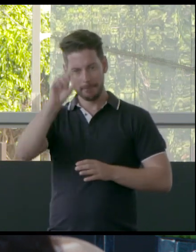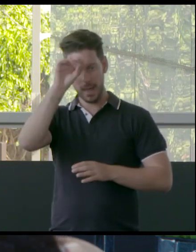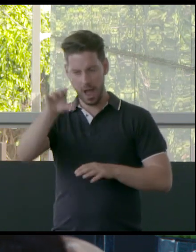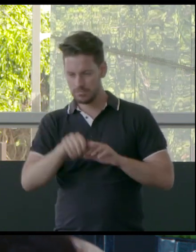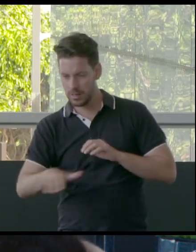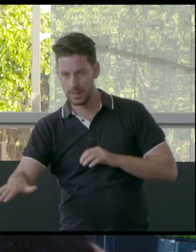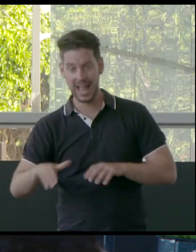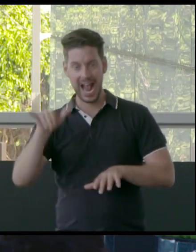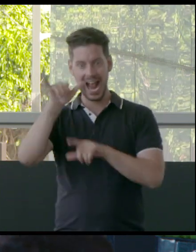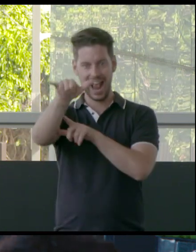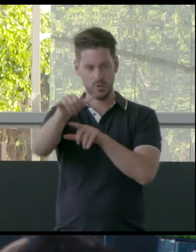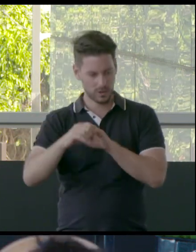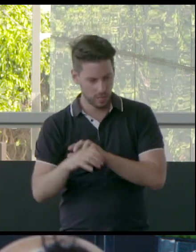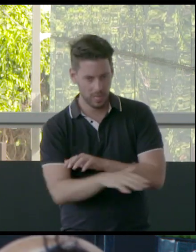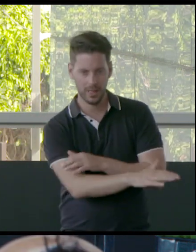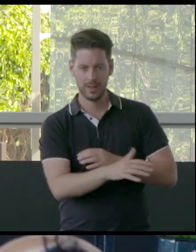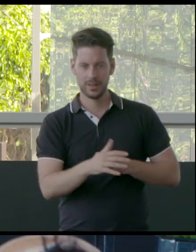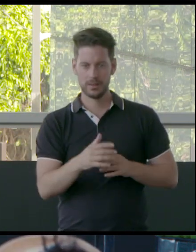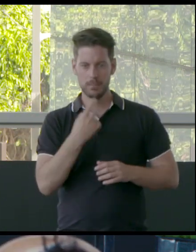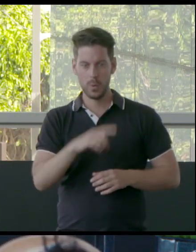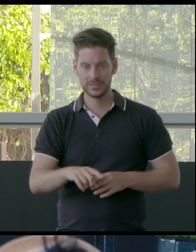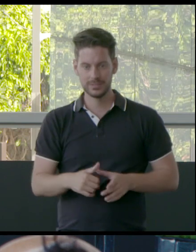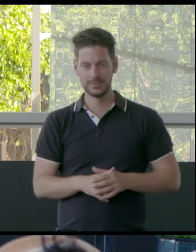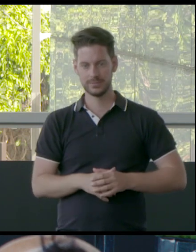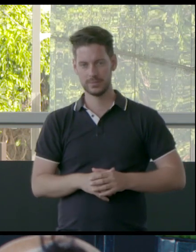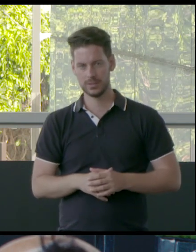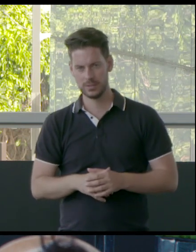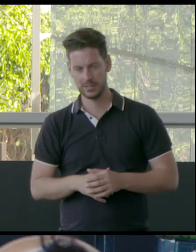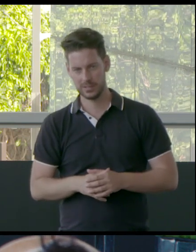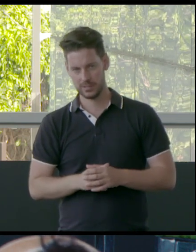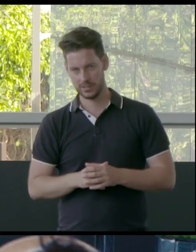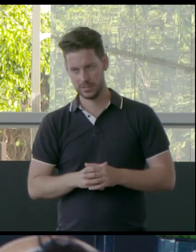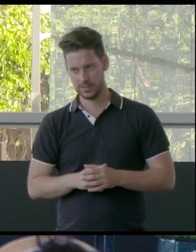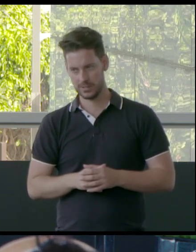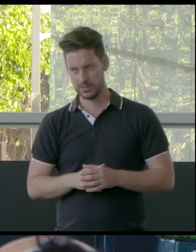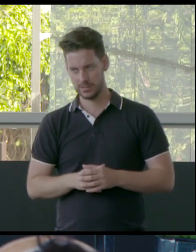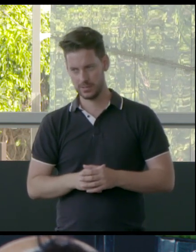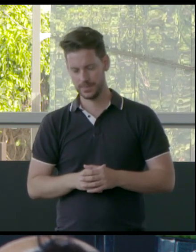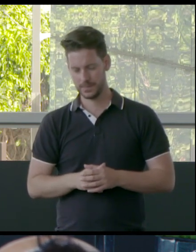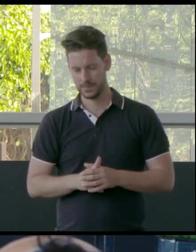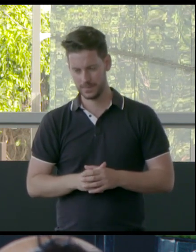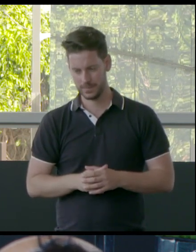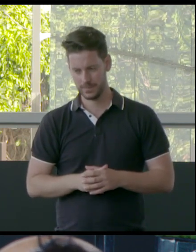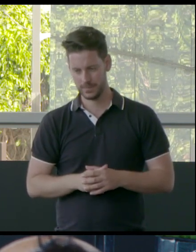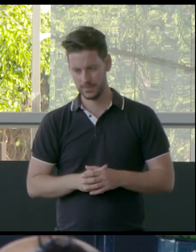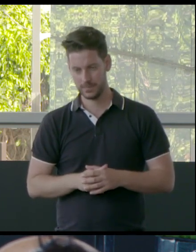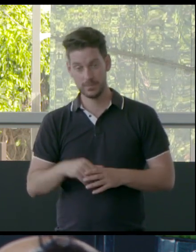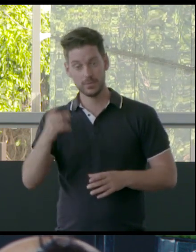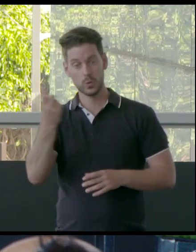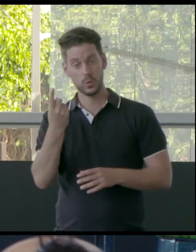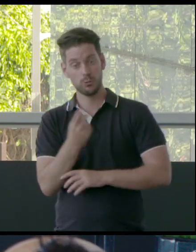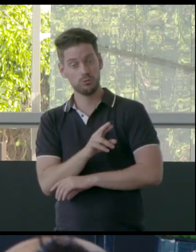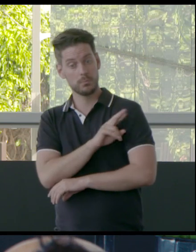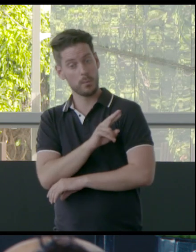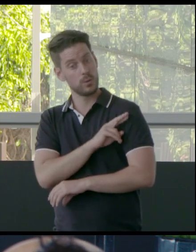you know, air force bases or whatever it is? Or is it something... And once again, is it something where those people responsible